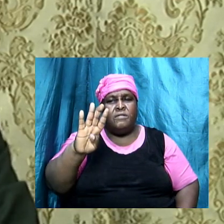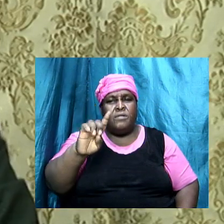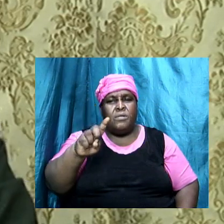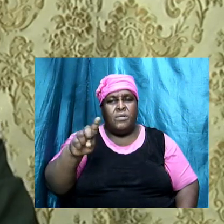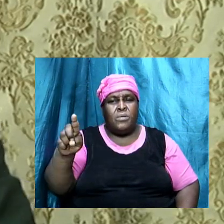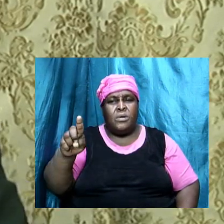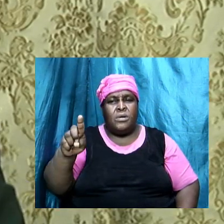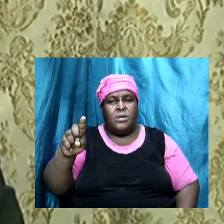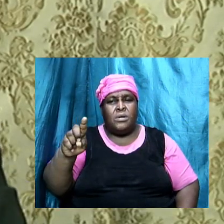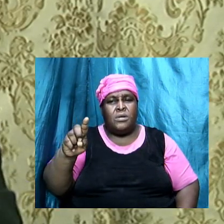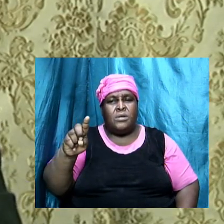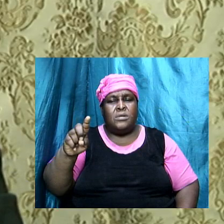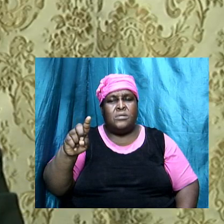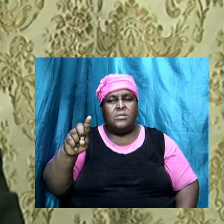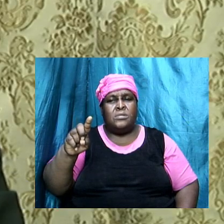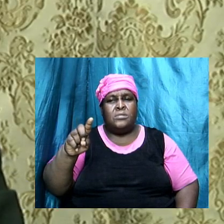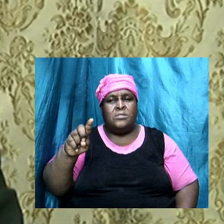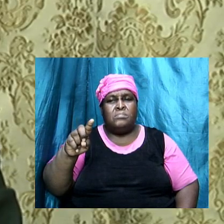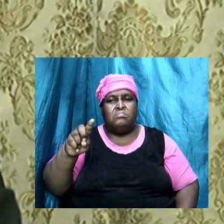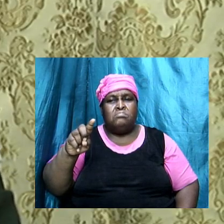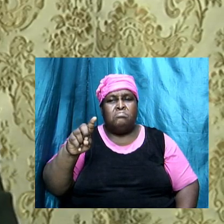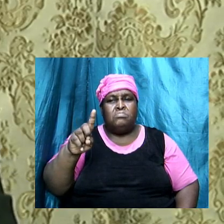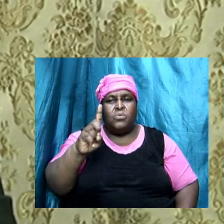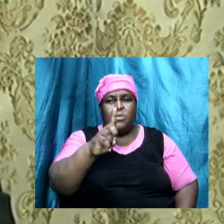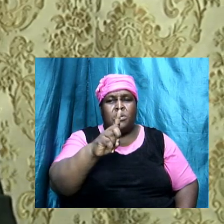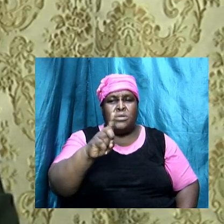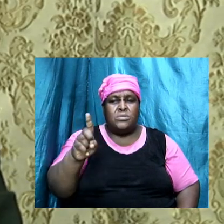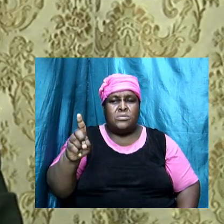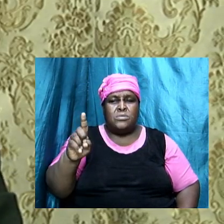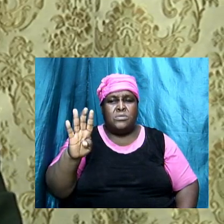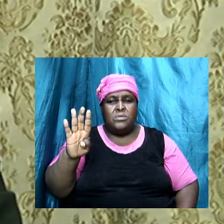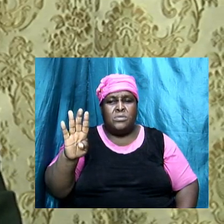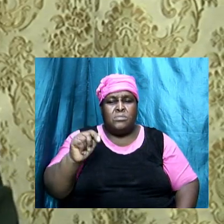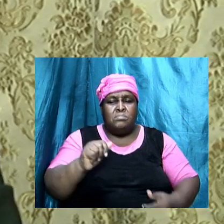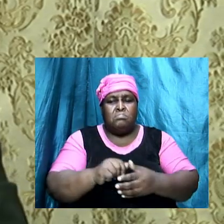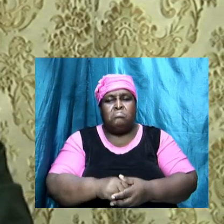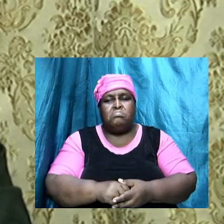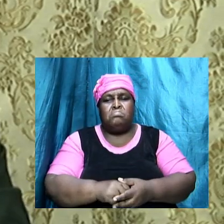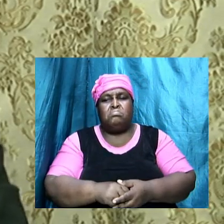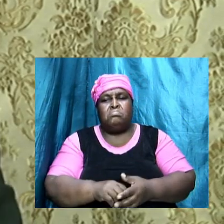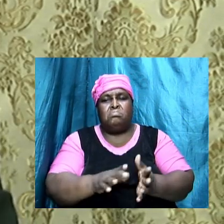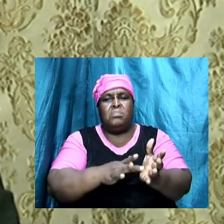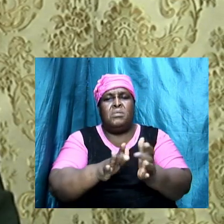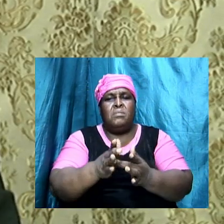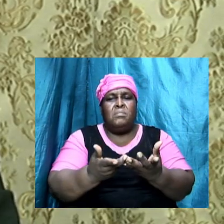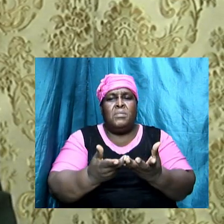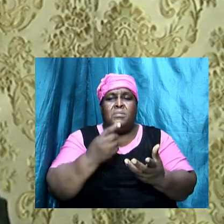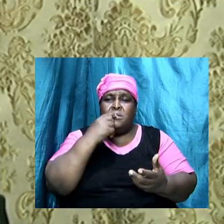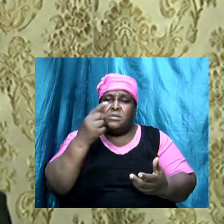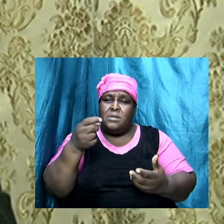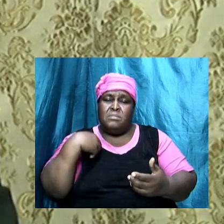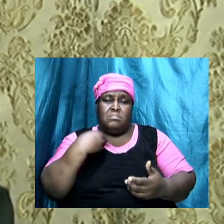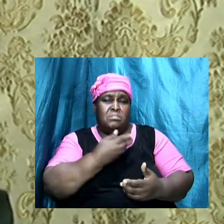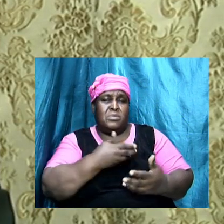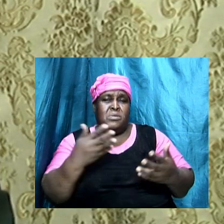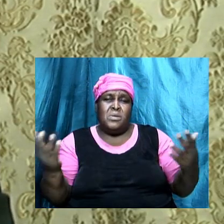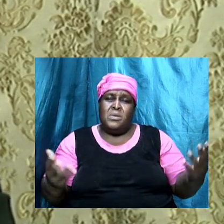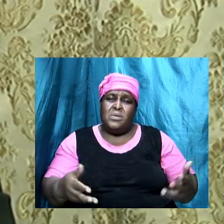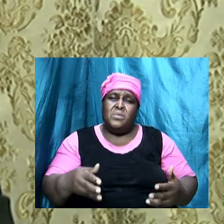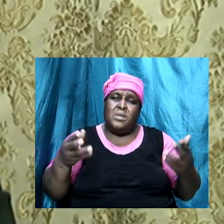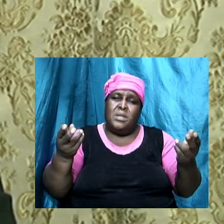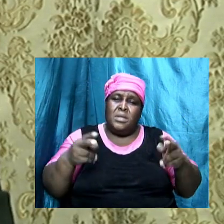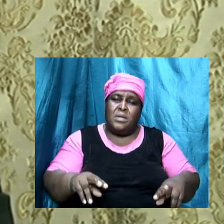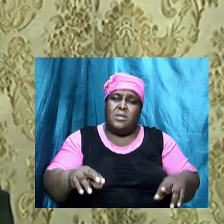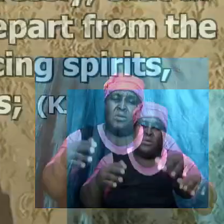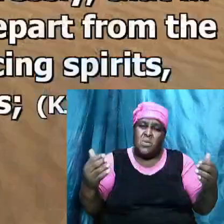as we look in Timothy, the Bible tells us about what will happen. Amen. It says, Now